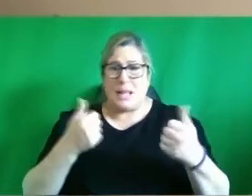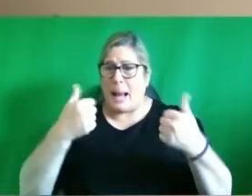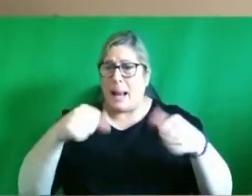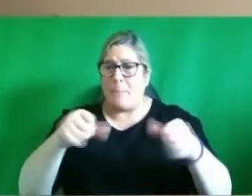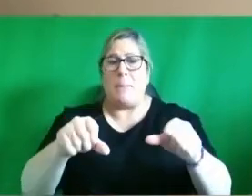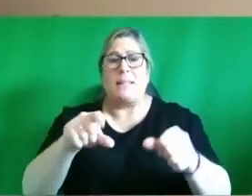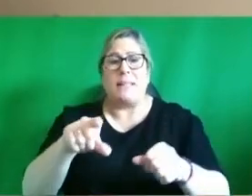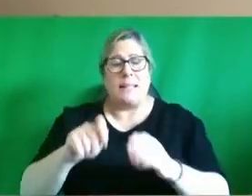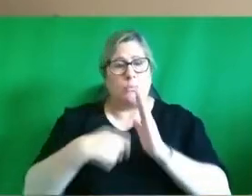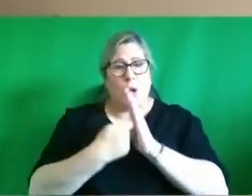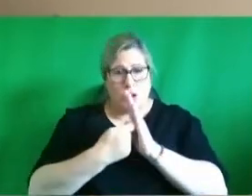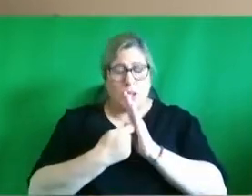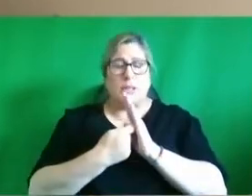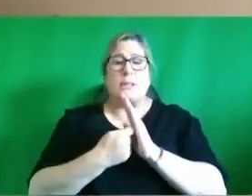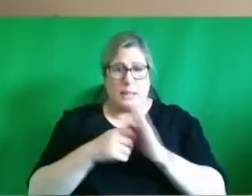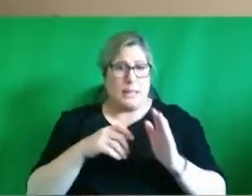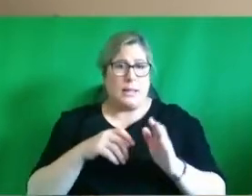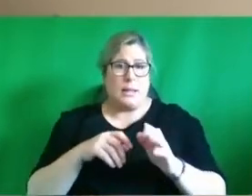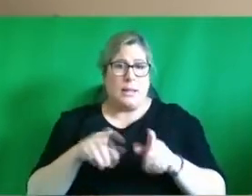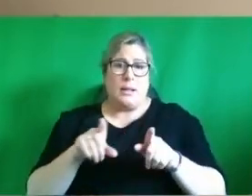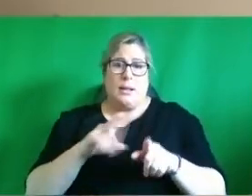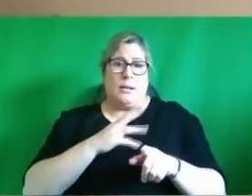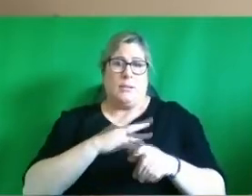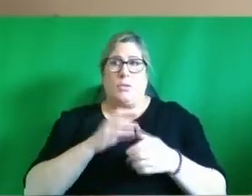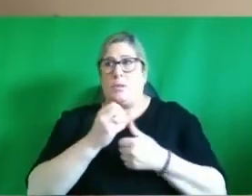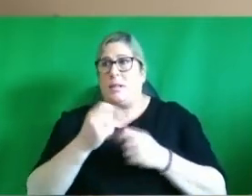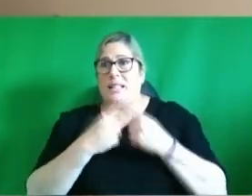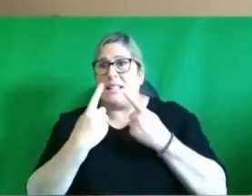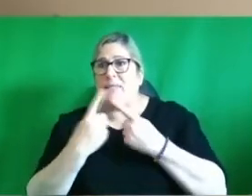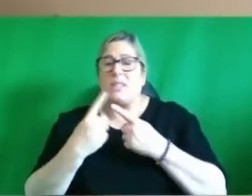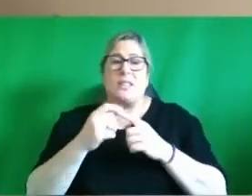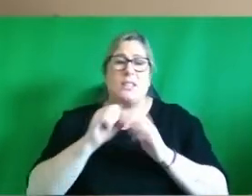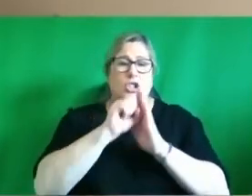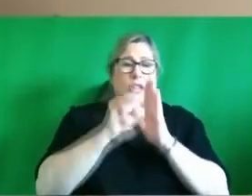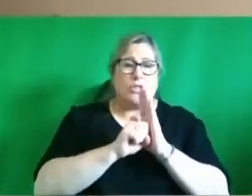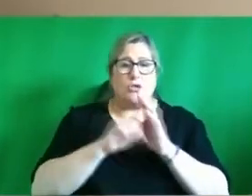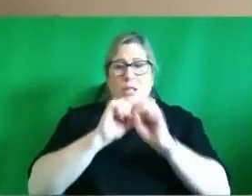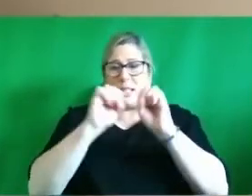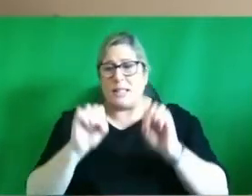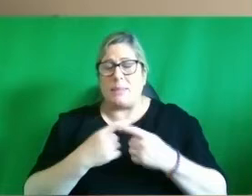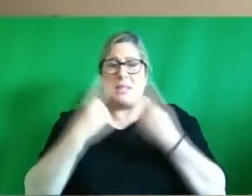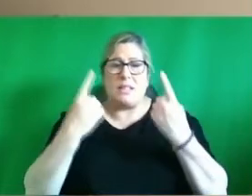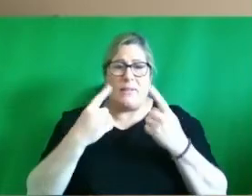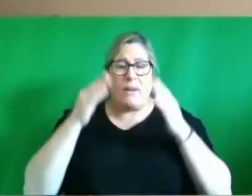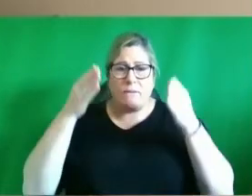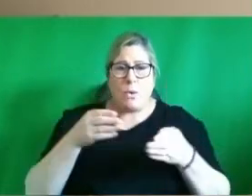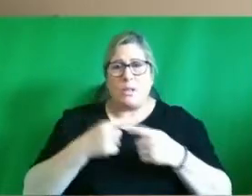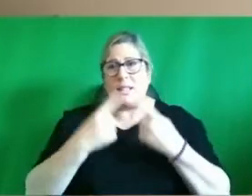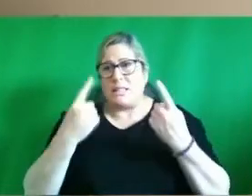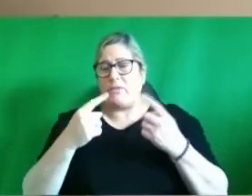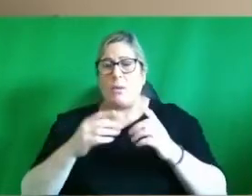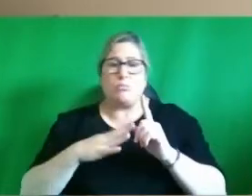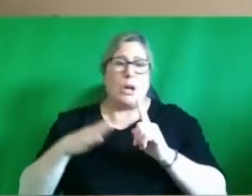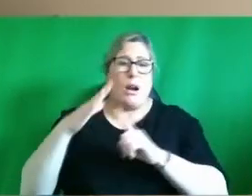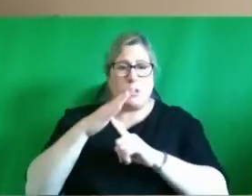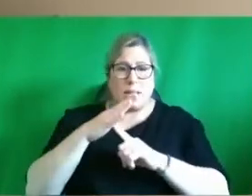and not least in terms of the different statutory systems the different focus different priorities perhaps at different points in time